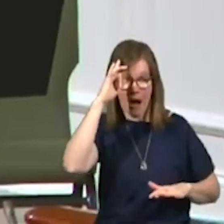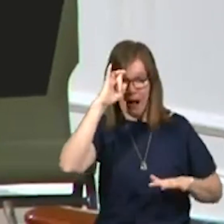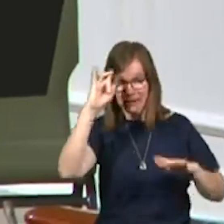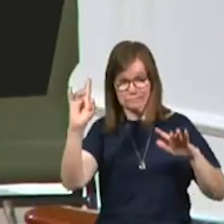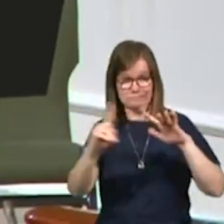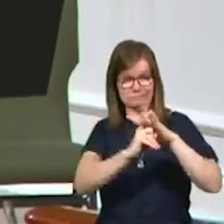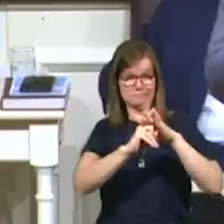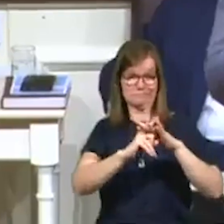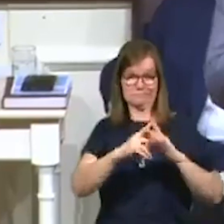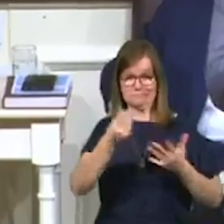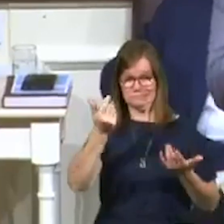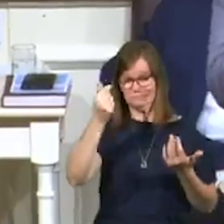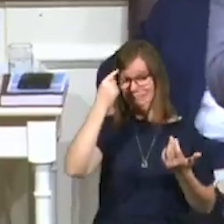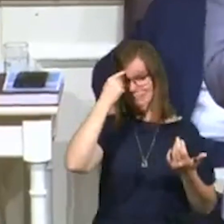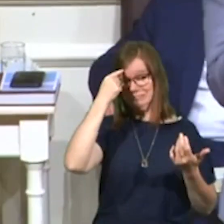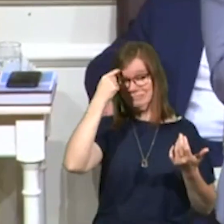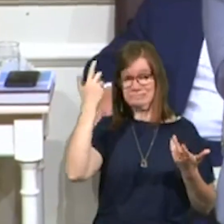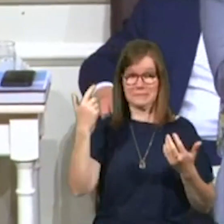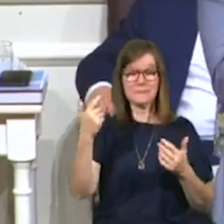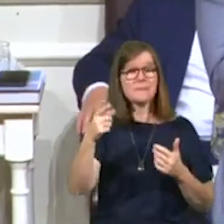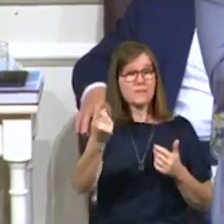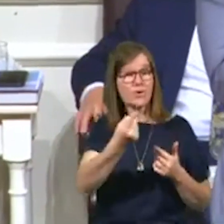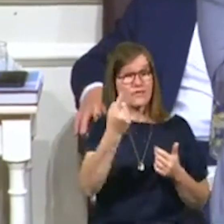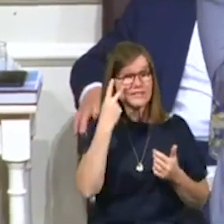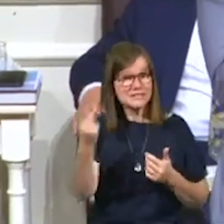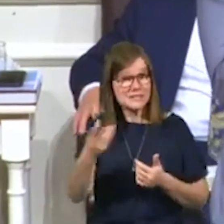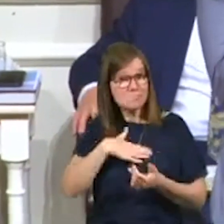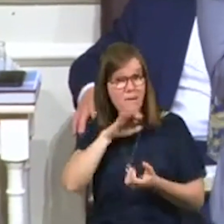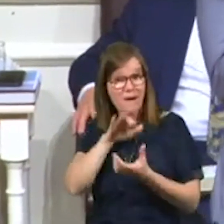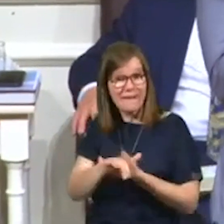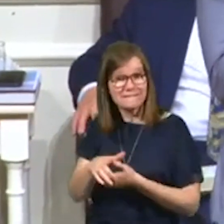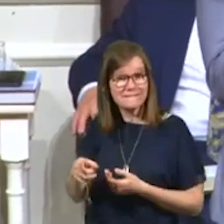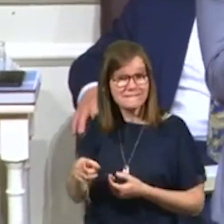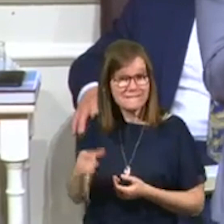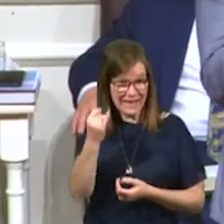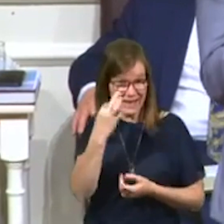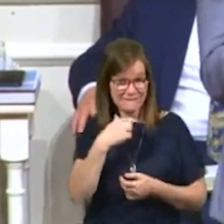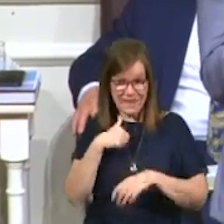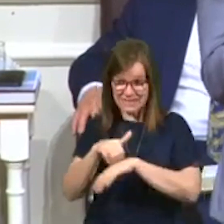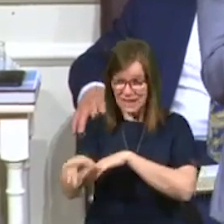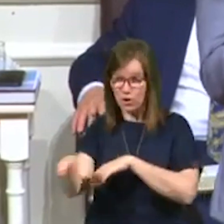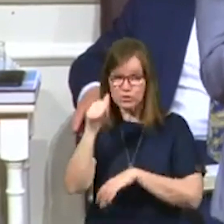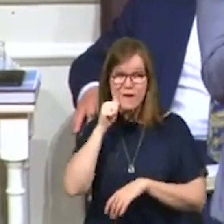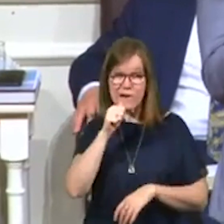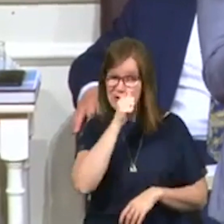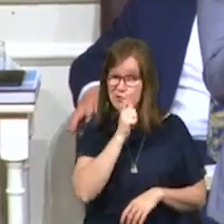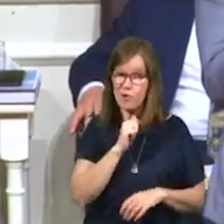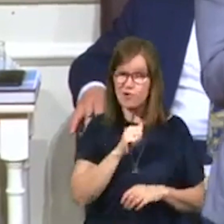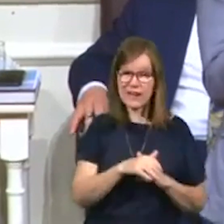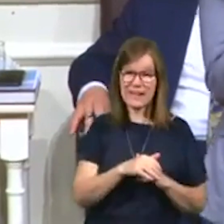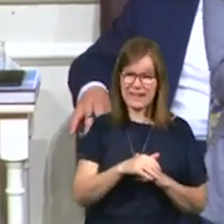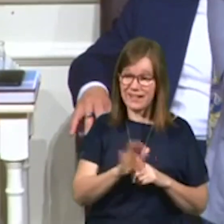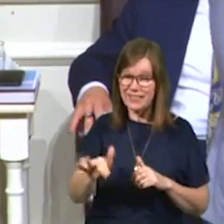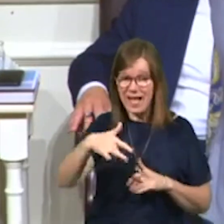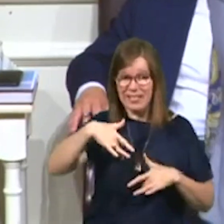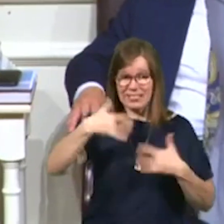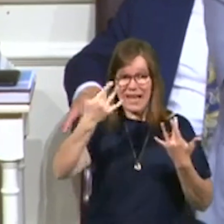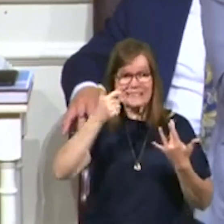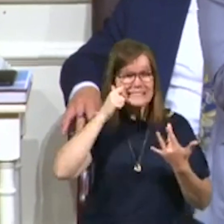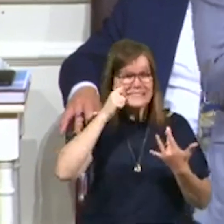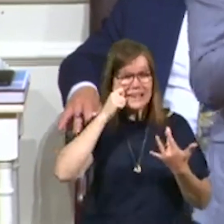got placed in my mind. Have you ever seen my wife? If I sent her to Arizona, man, with that fair skin,